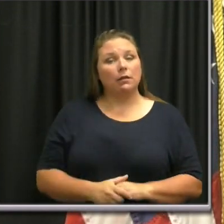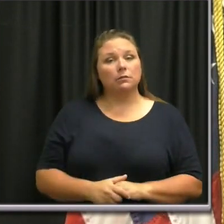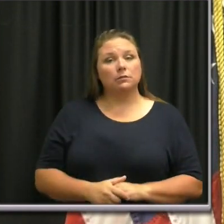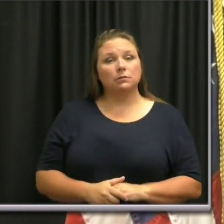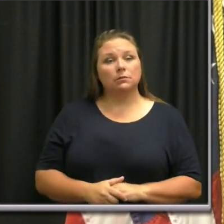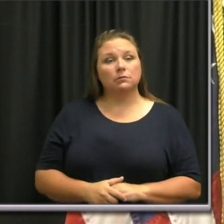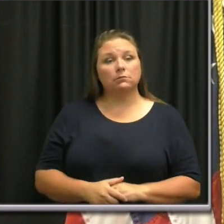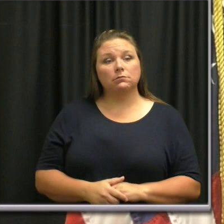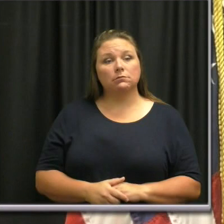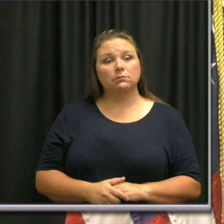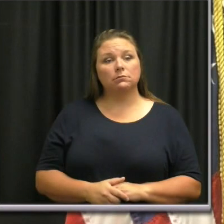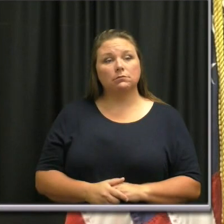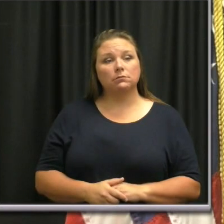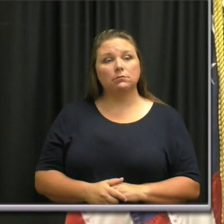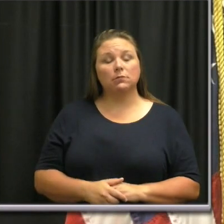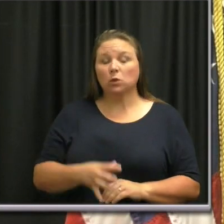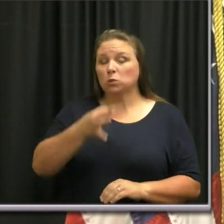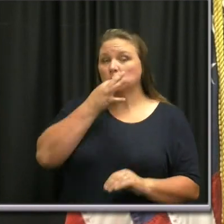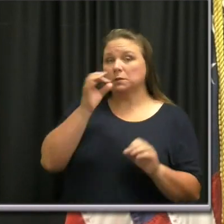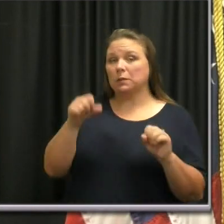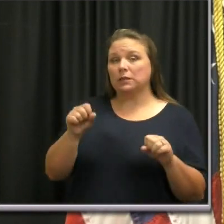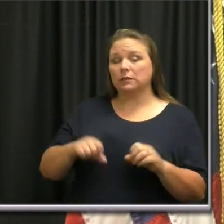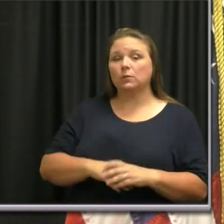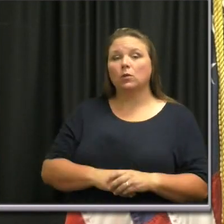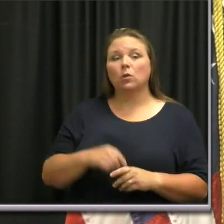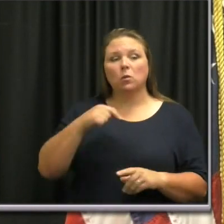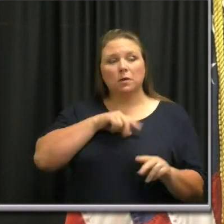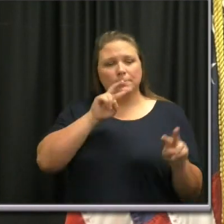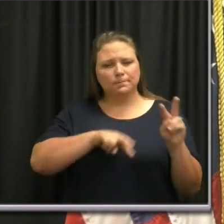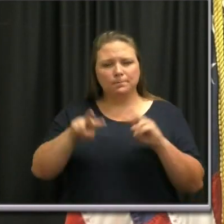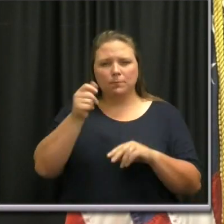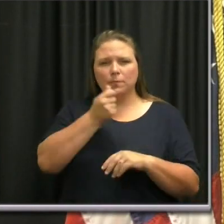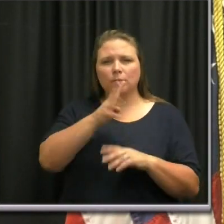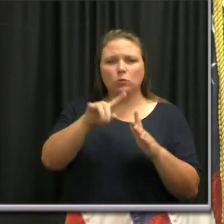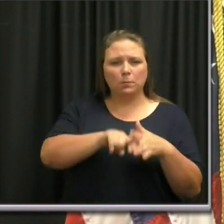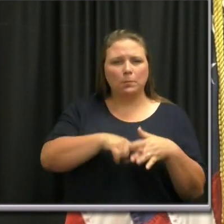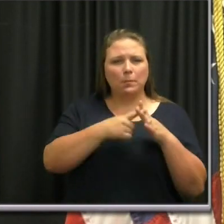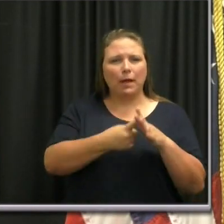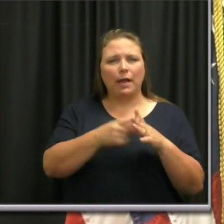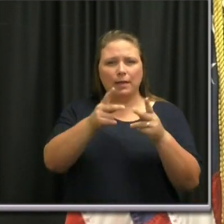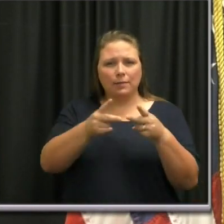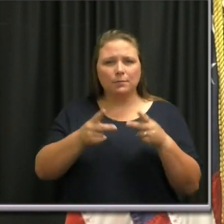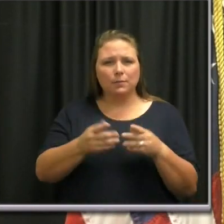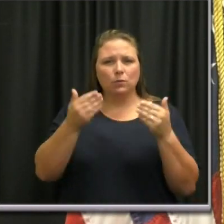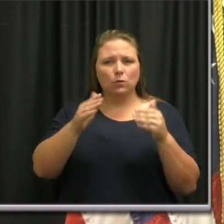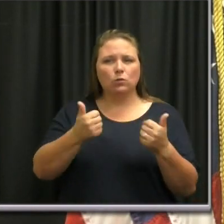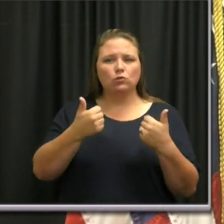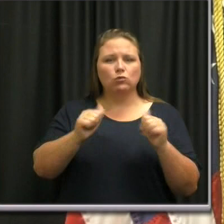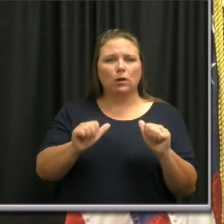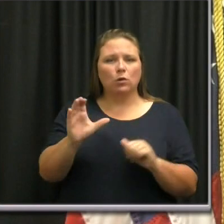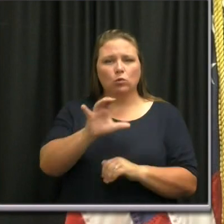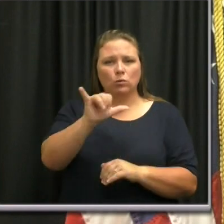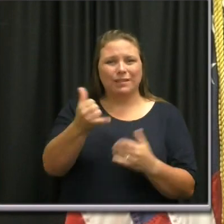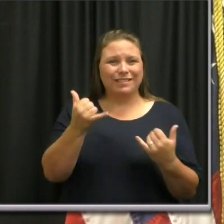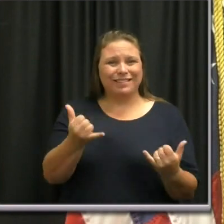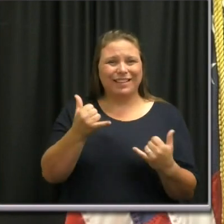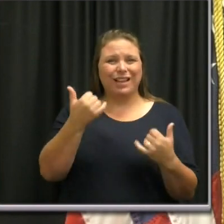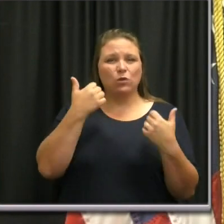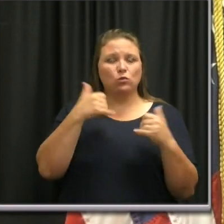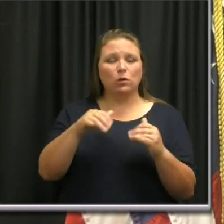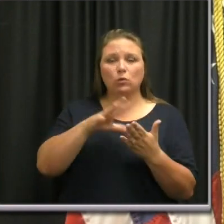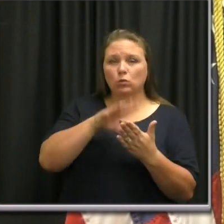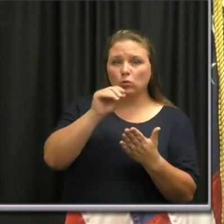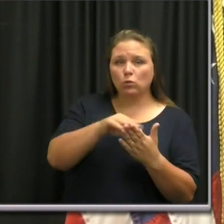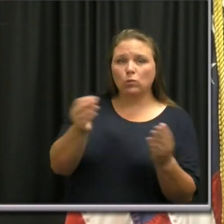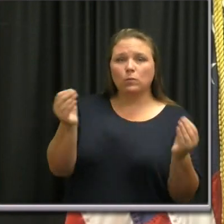soon as we can. Uh, we are looking at a few pilot sites to be able to try to do that right now. We are still learning